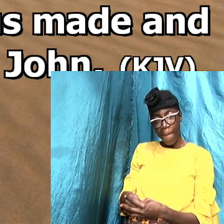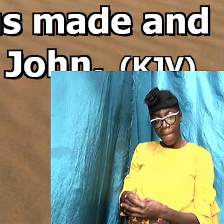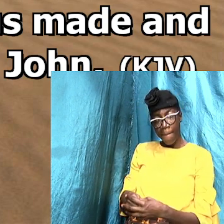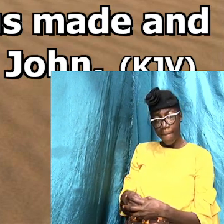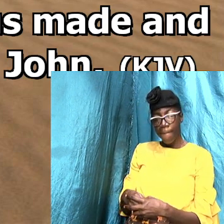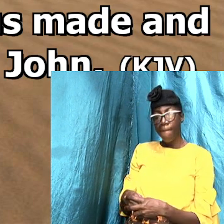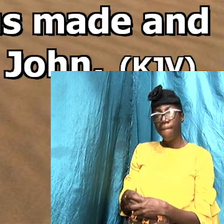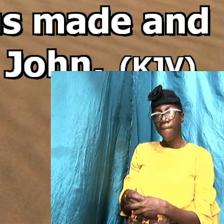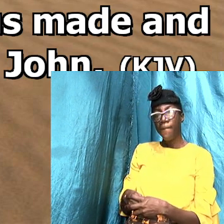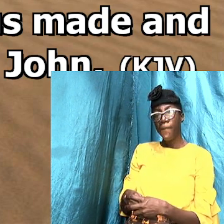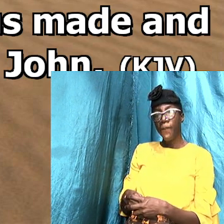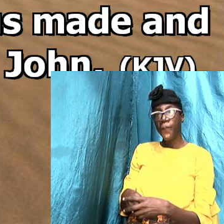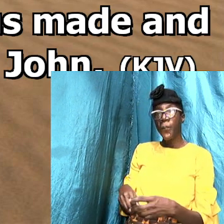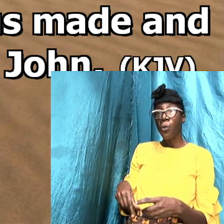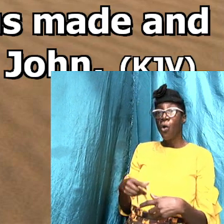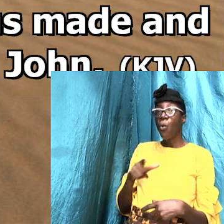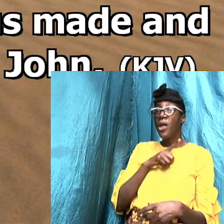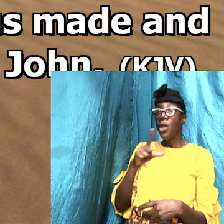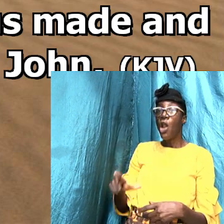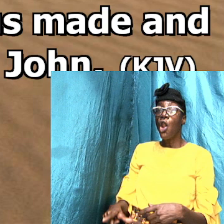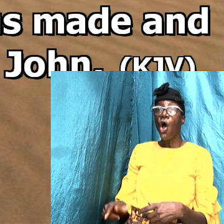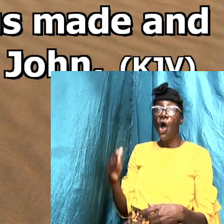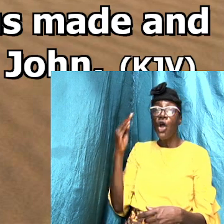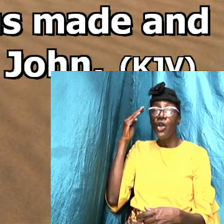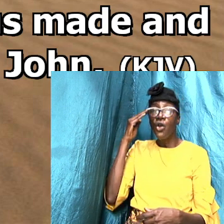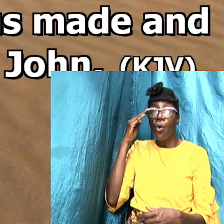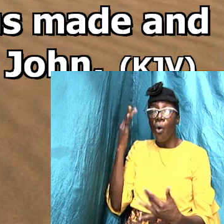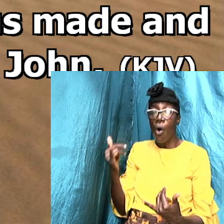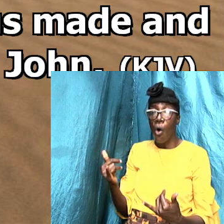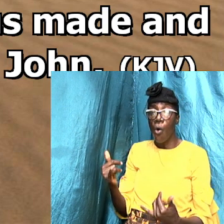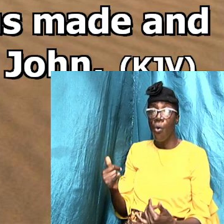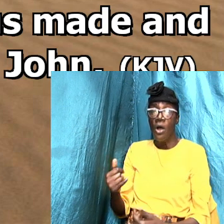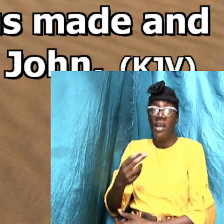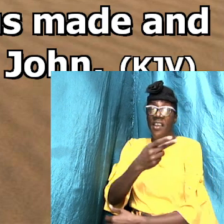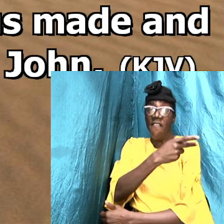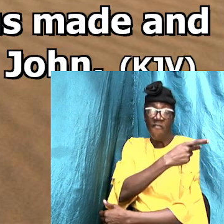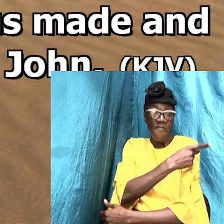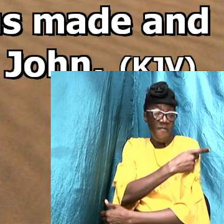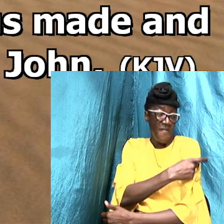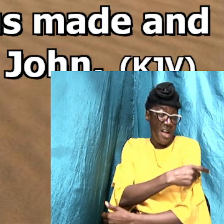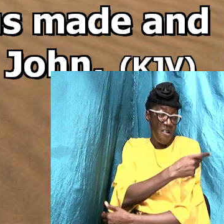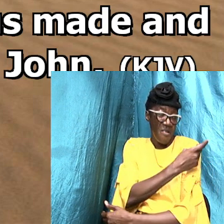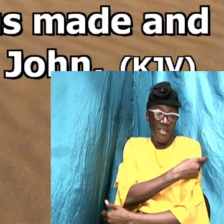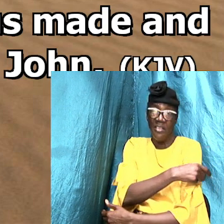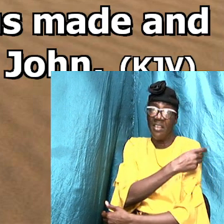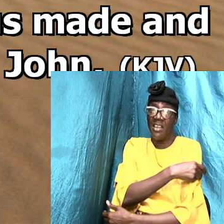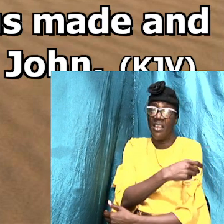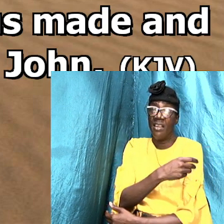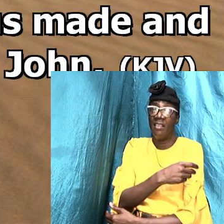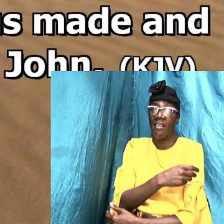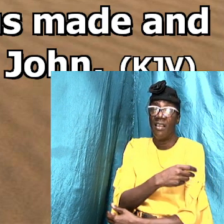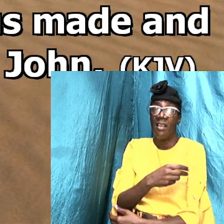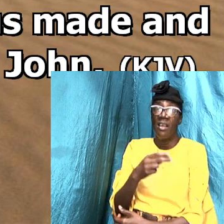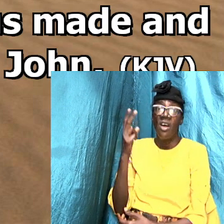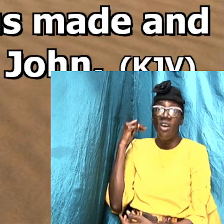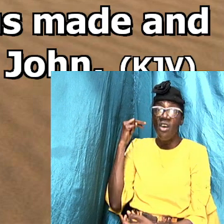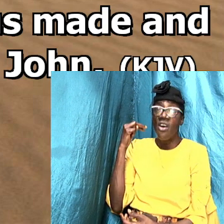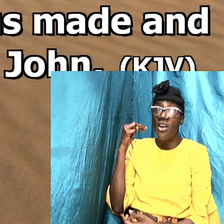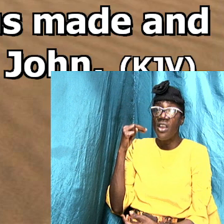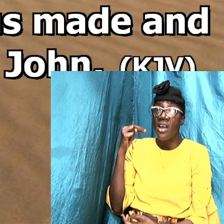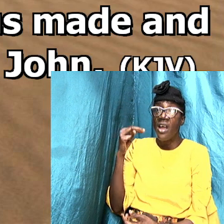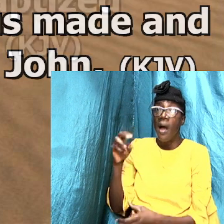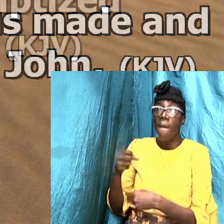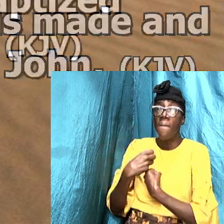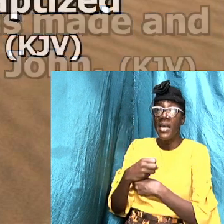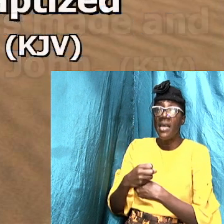When, therefore, the Lord knew how the Pharisees had heard that Jesus made and baptized more disciples